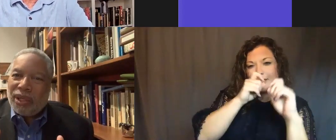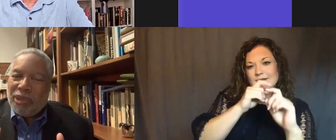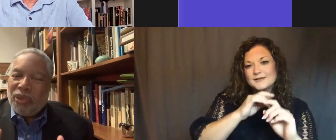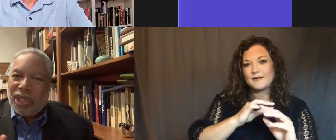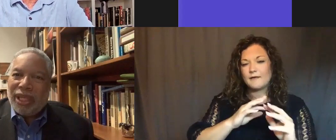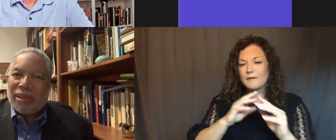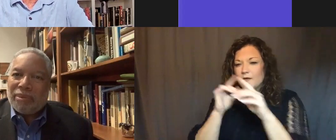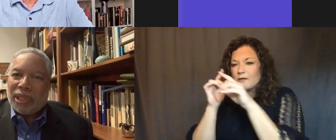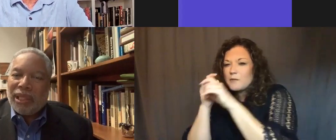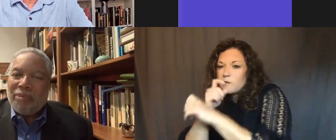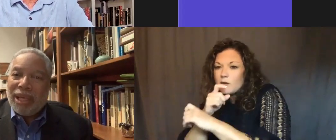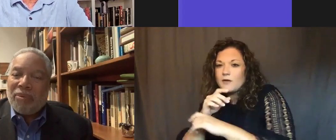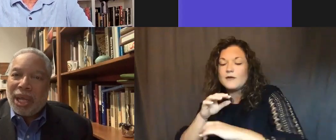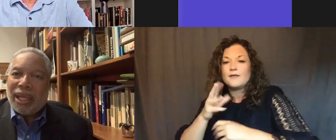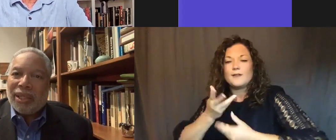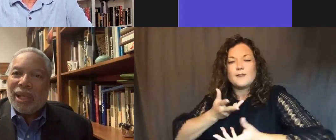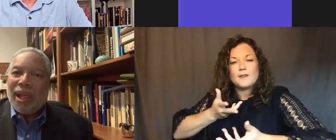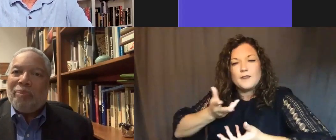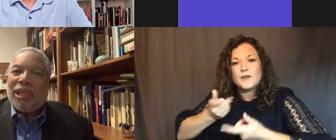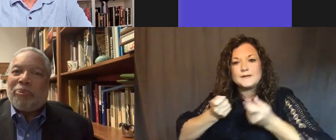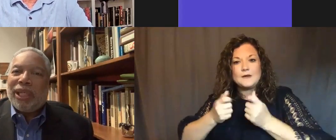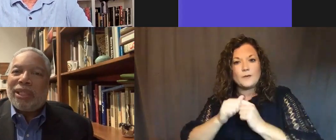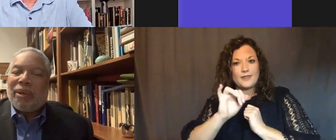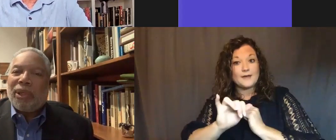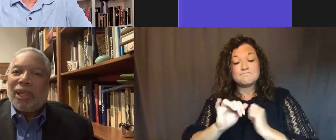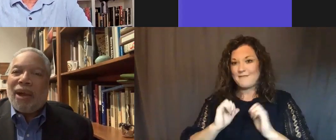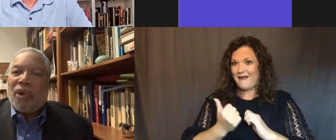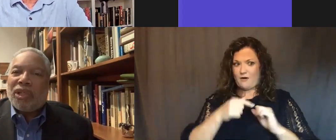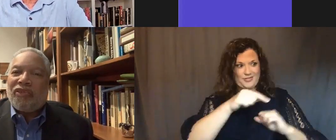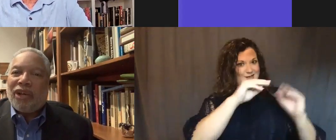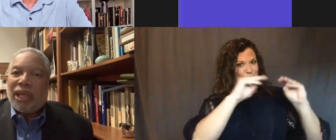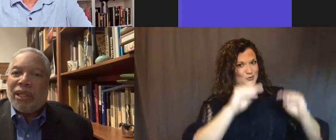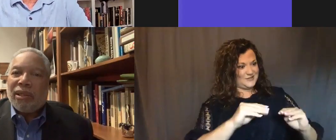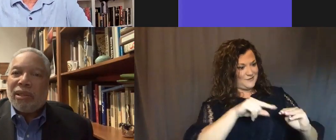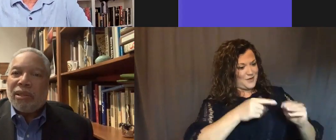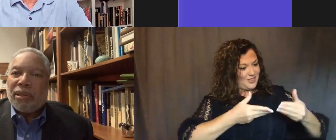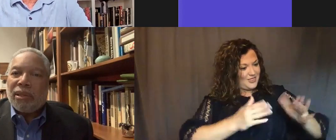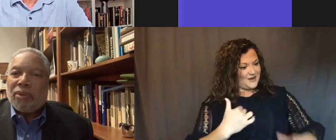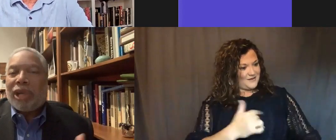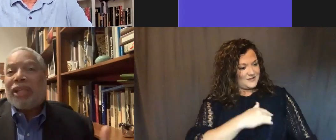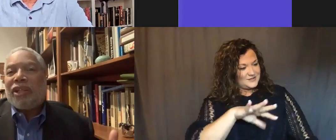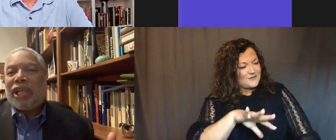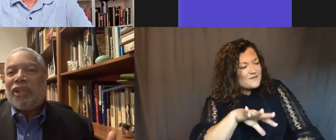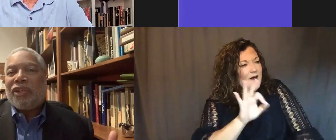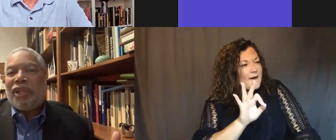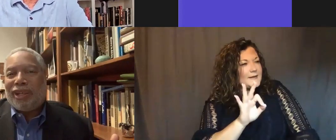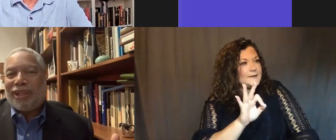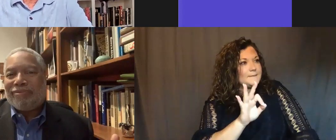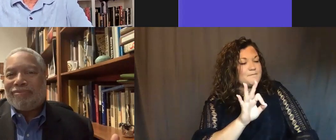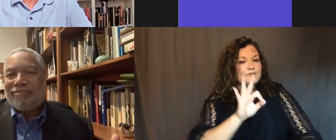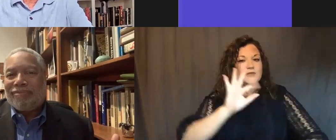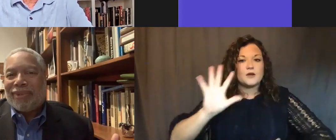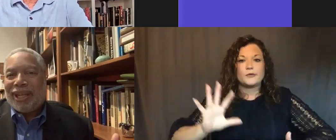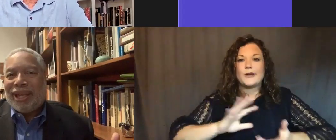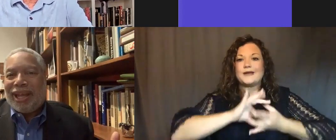could a museum, in many ways, be a place that would allow us to find reconciliation and healing?